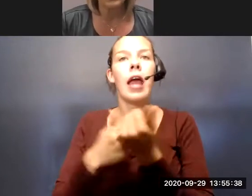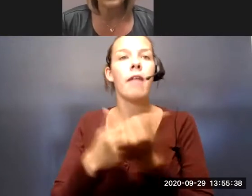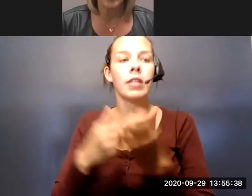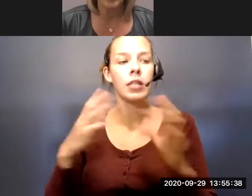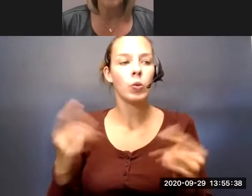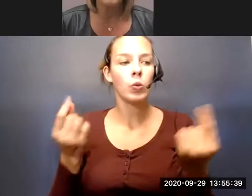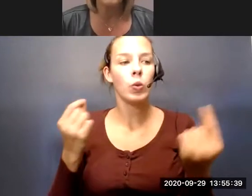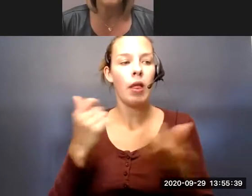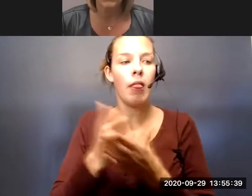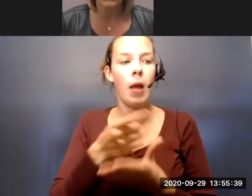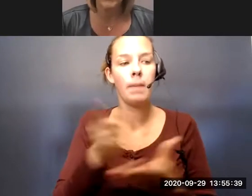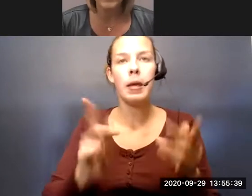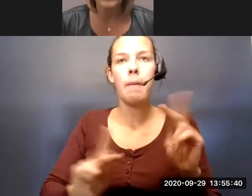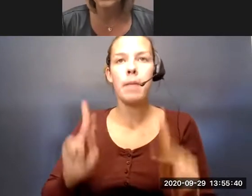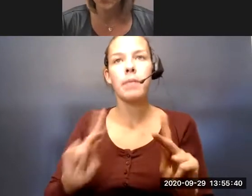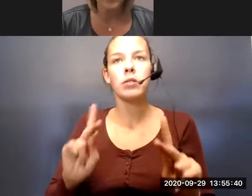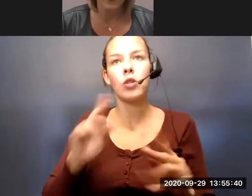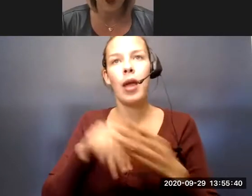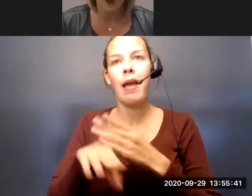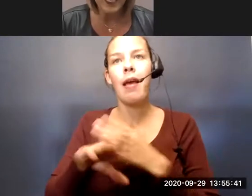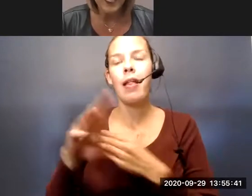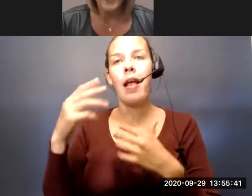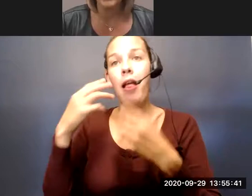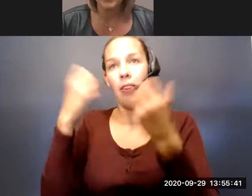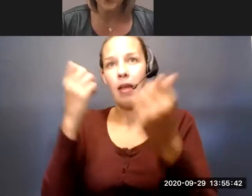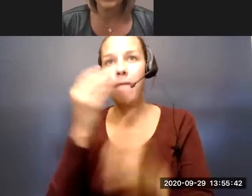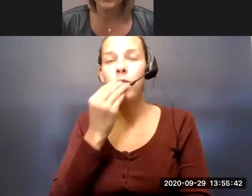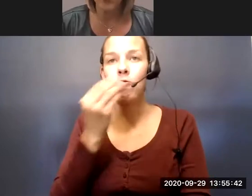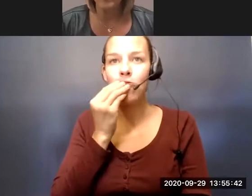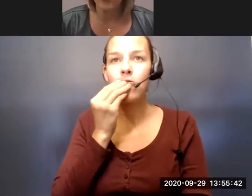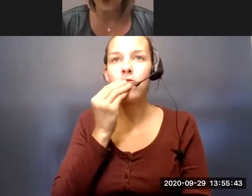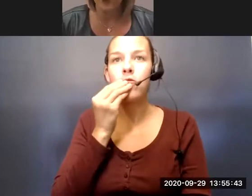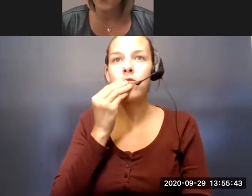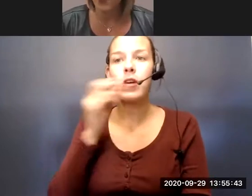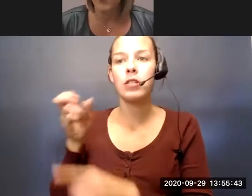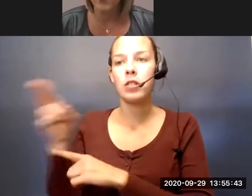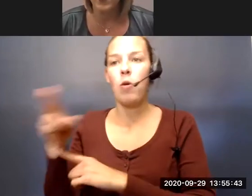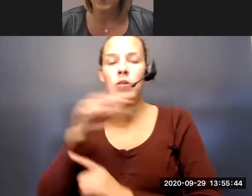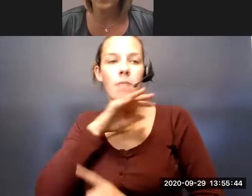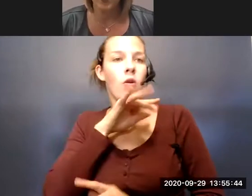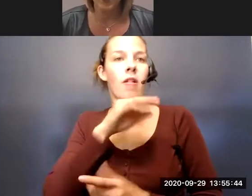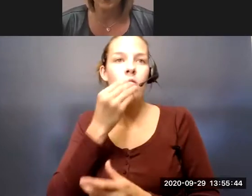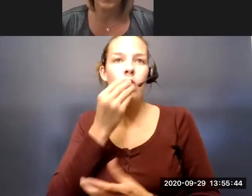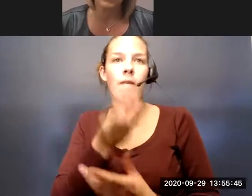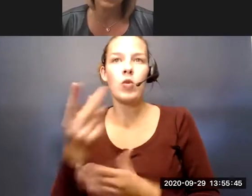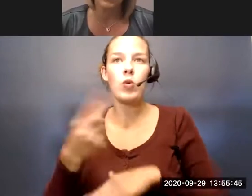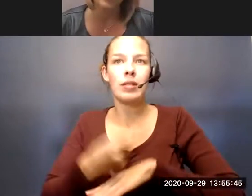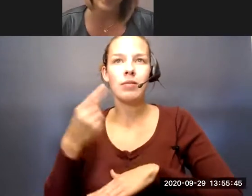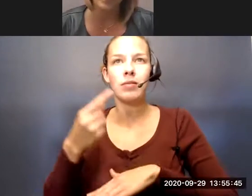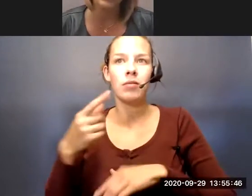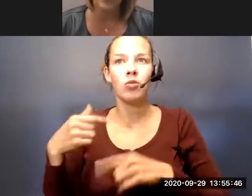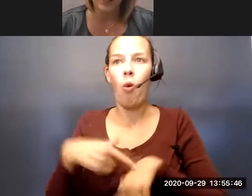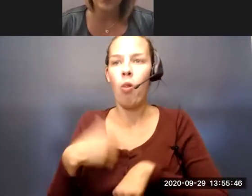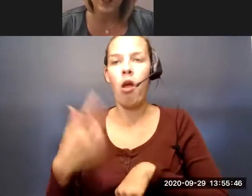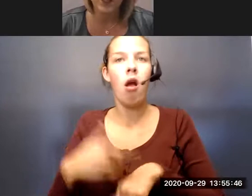doing was helping folks to access healthy food and dispose of spoiled food after a few days when they were going so long without